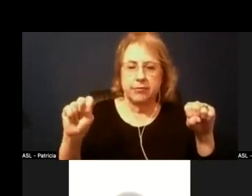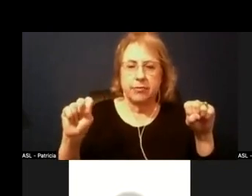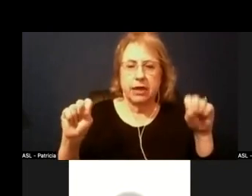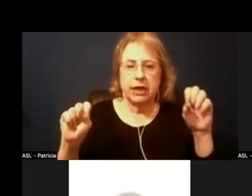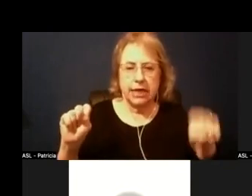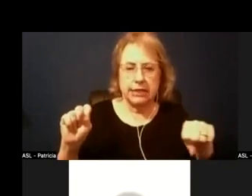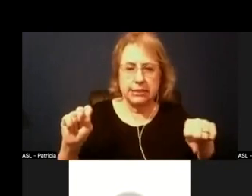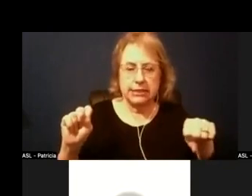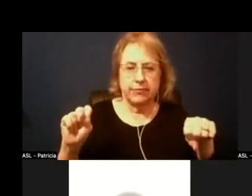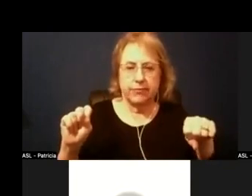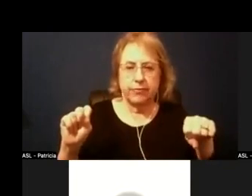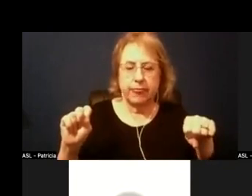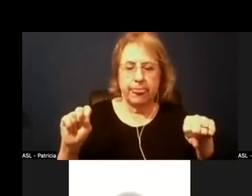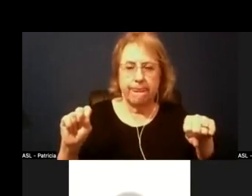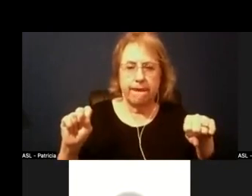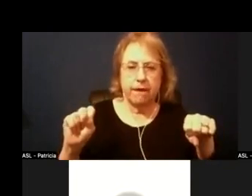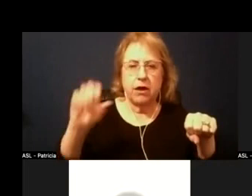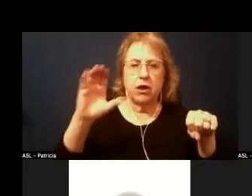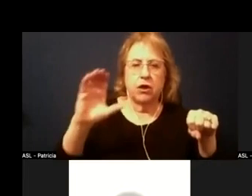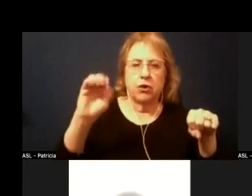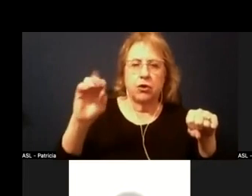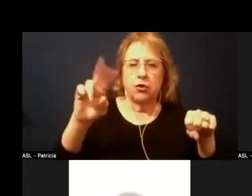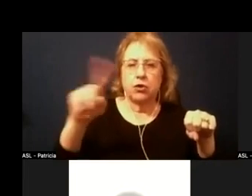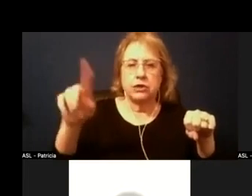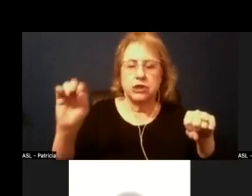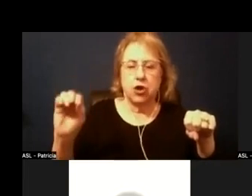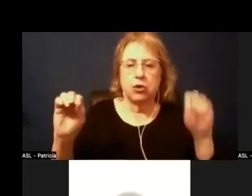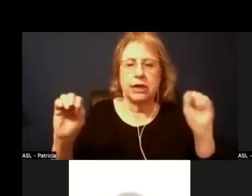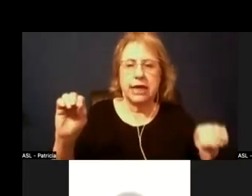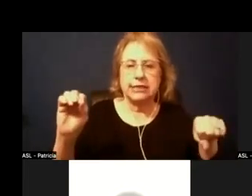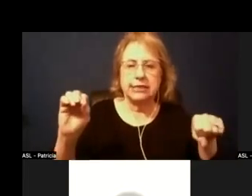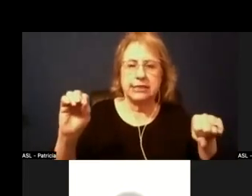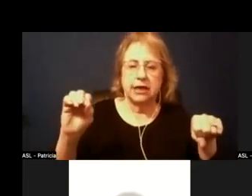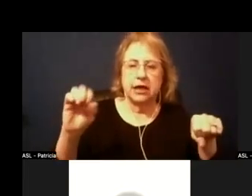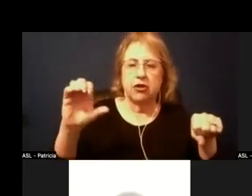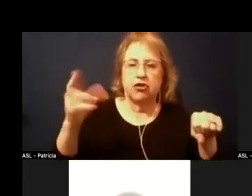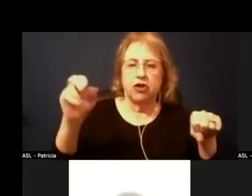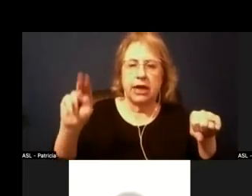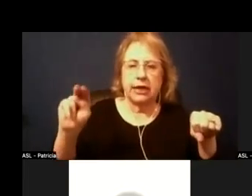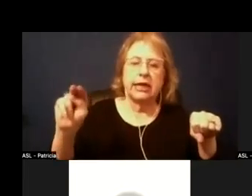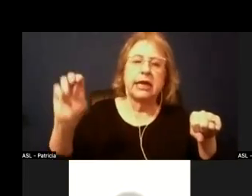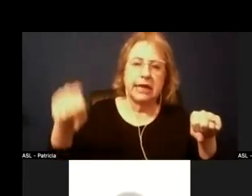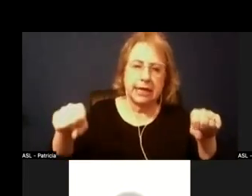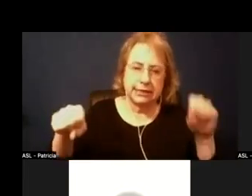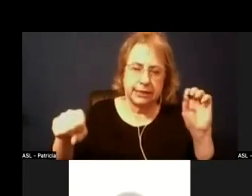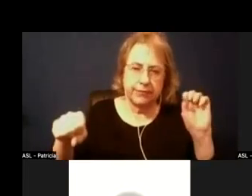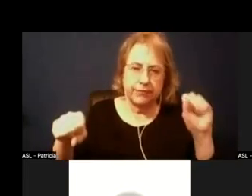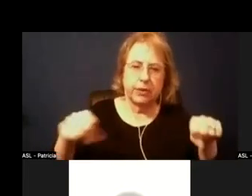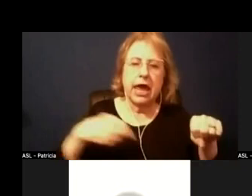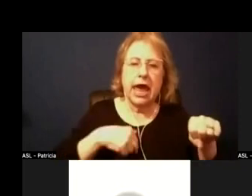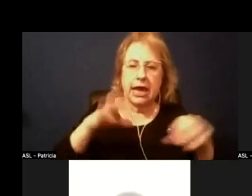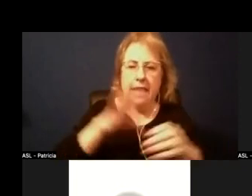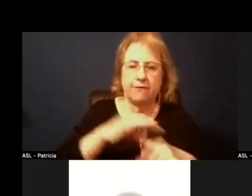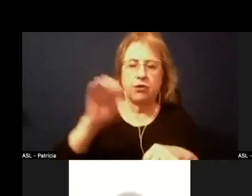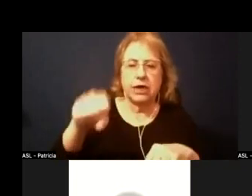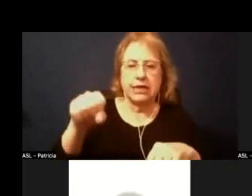yes yes trustee corzo yes trustee chin yes and i vote yes too